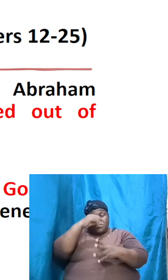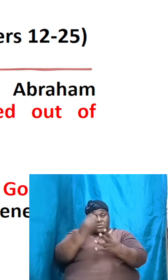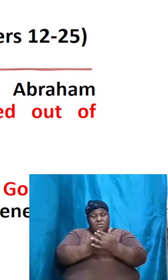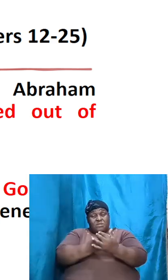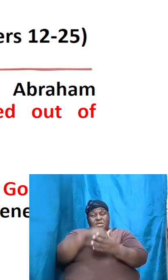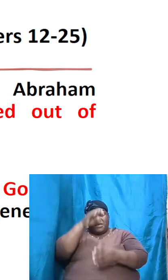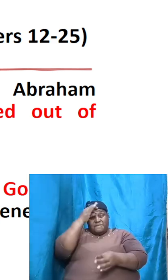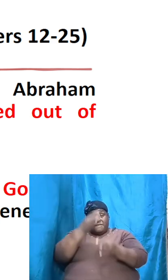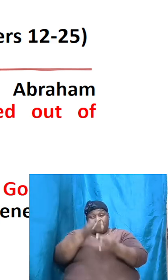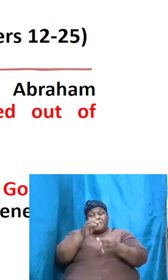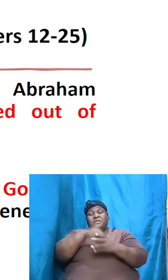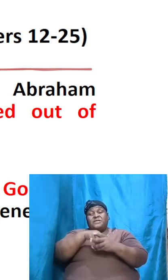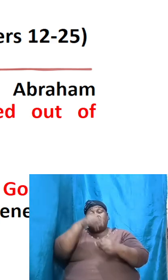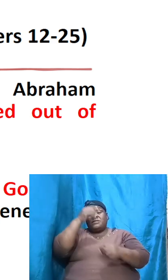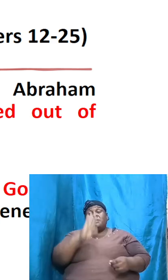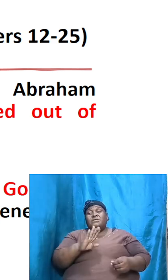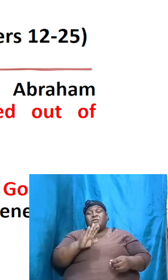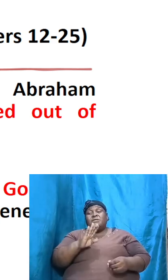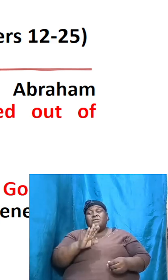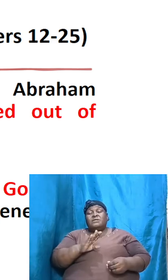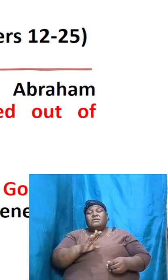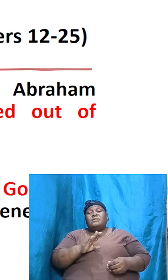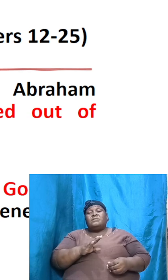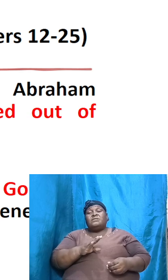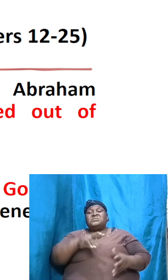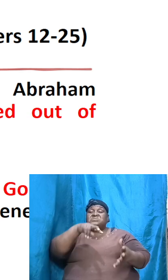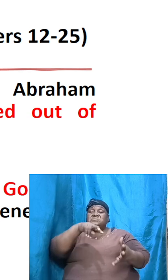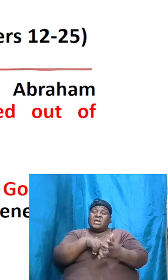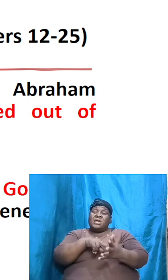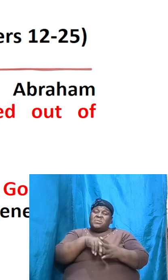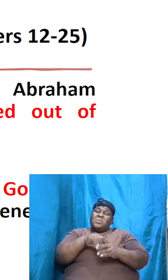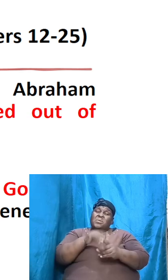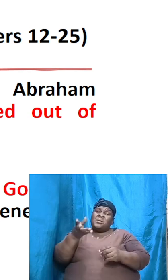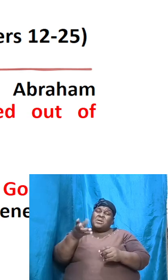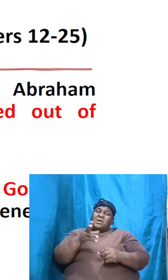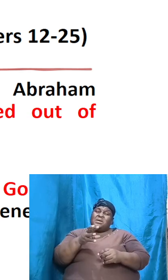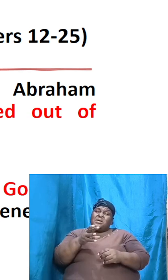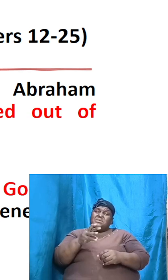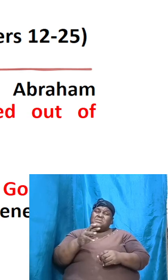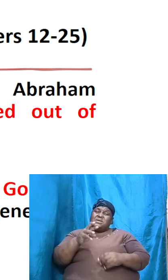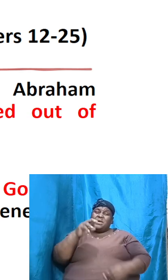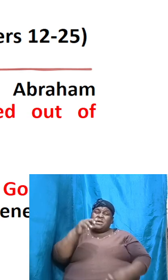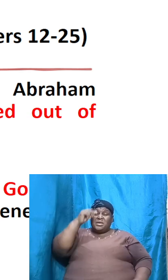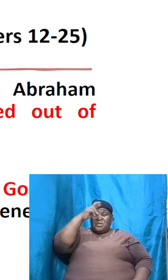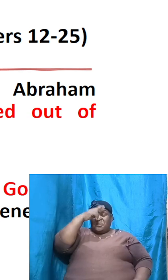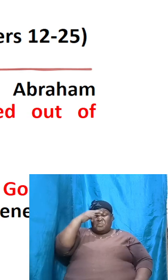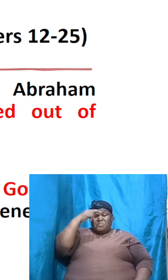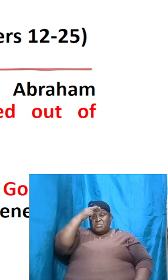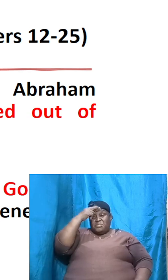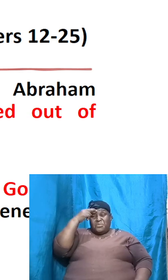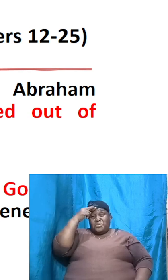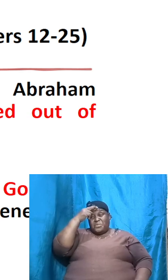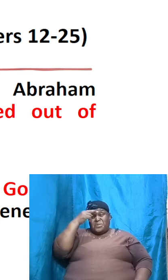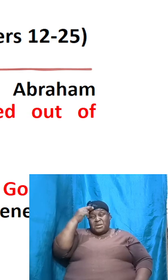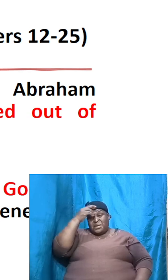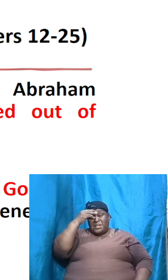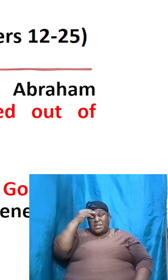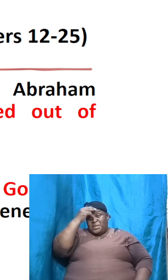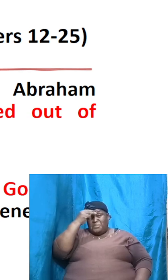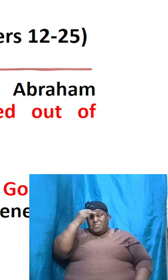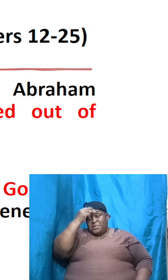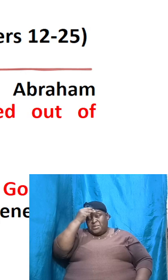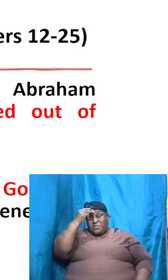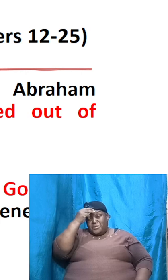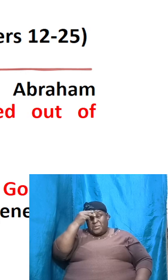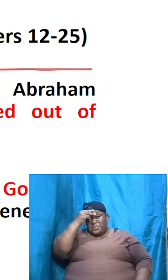faith in God literally stands out as a memorial to all generations brothers and sisters